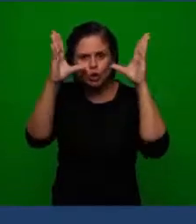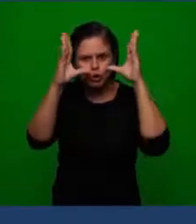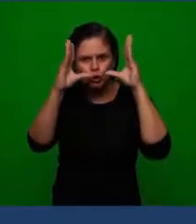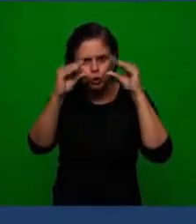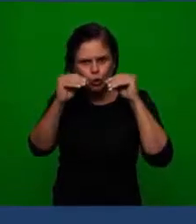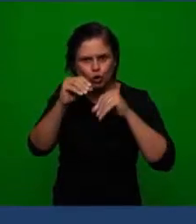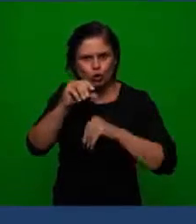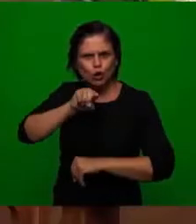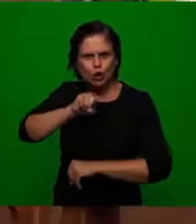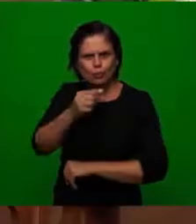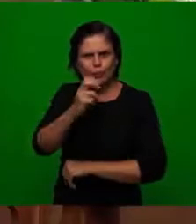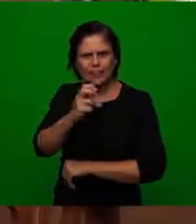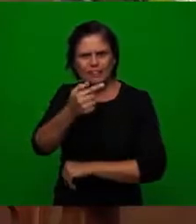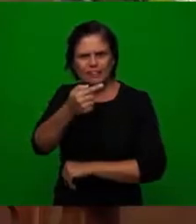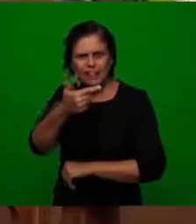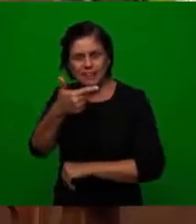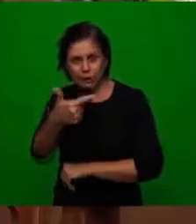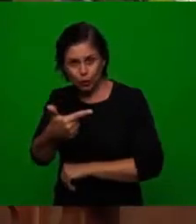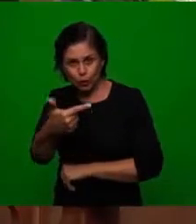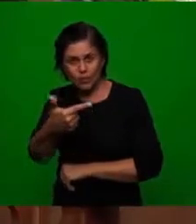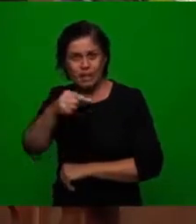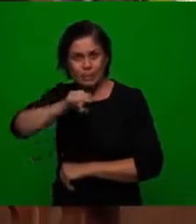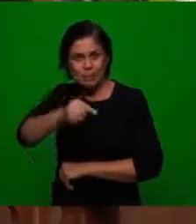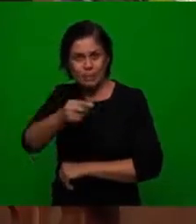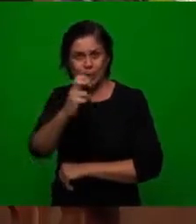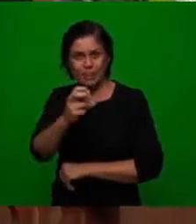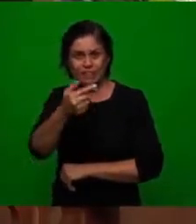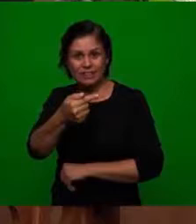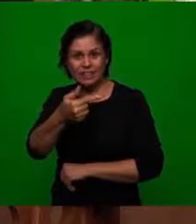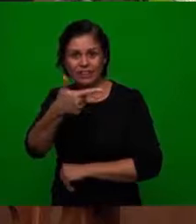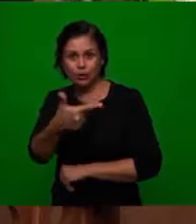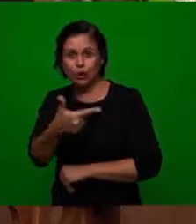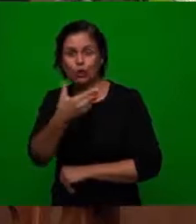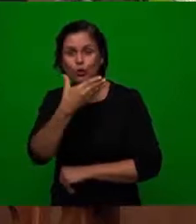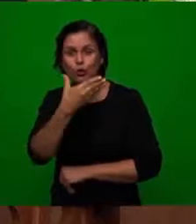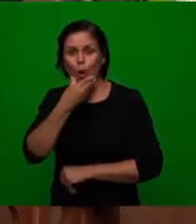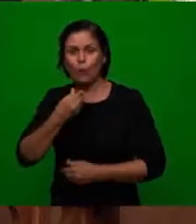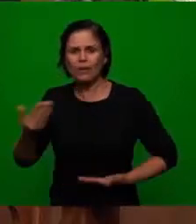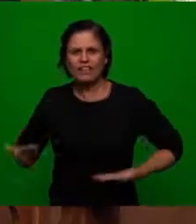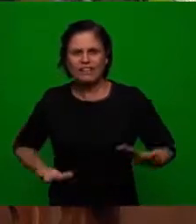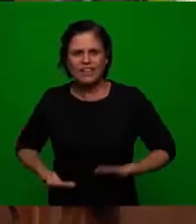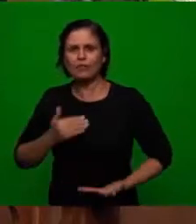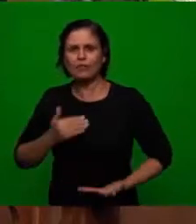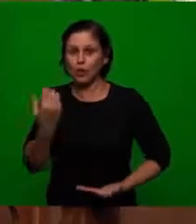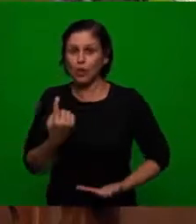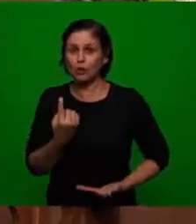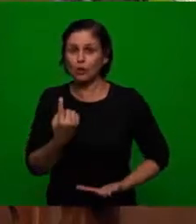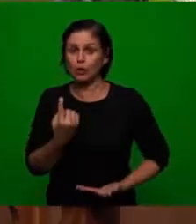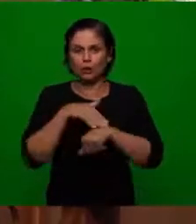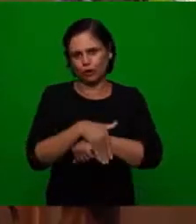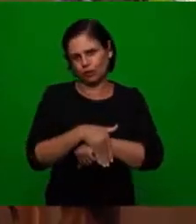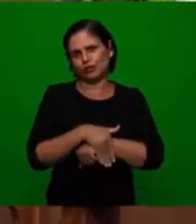bartholomeo in 1572 and this information is